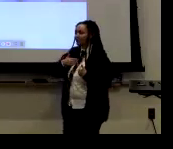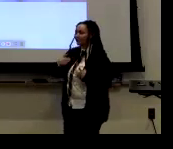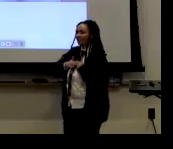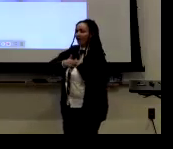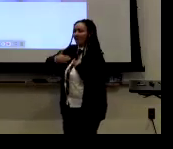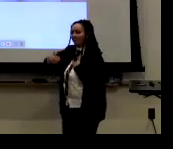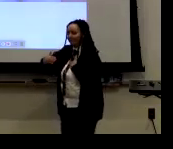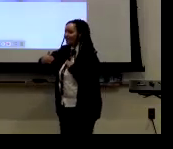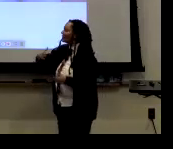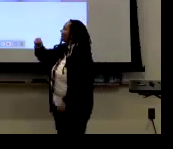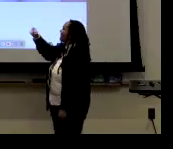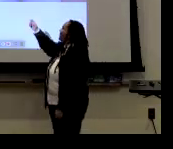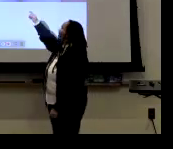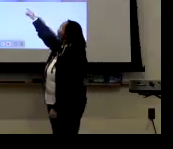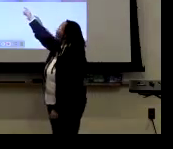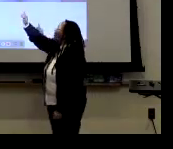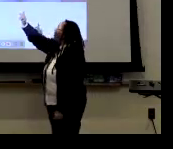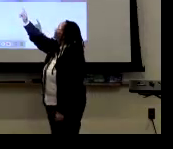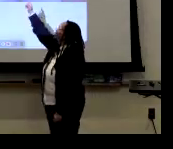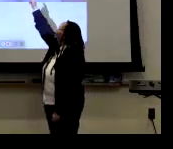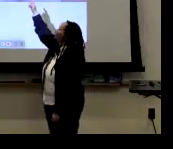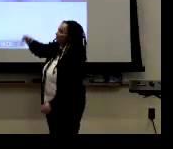forward. And the chest out.